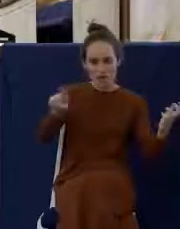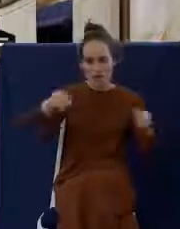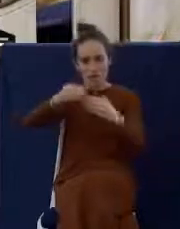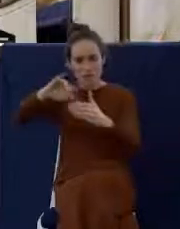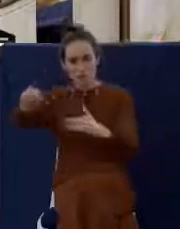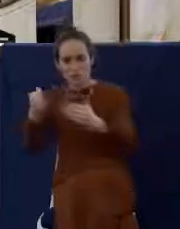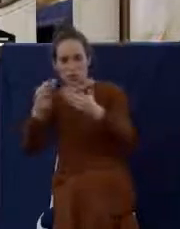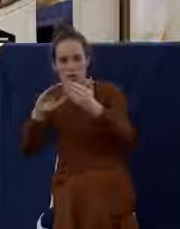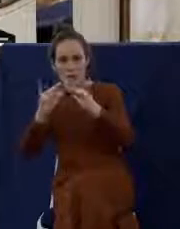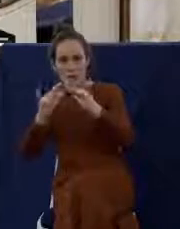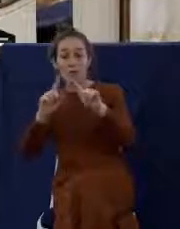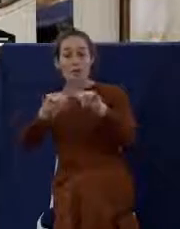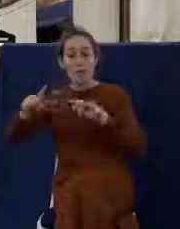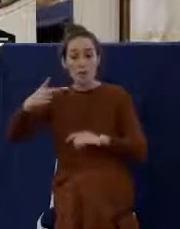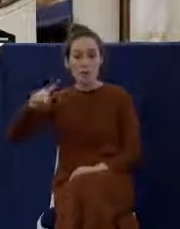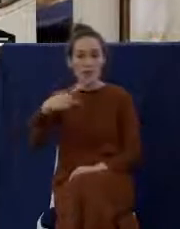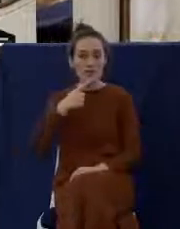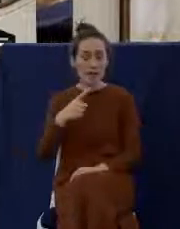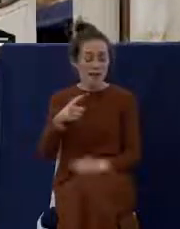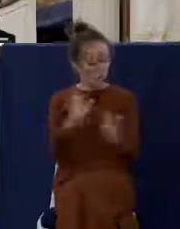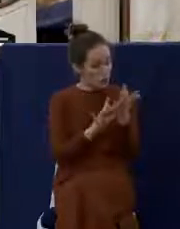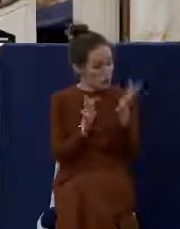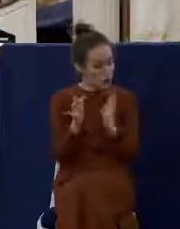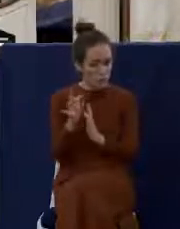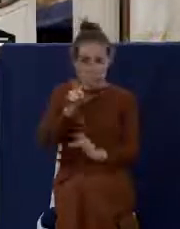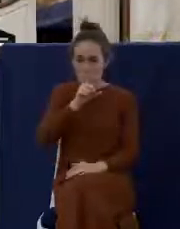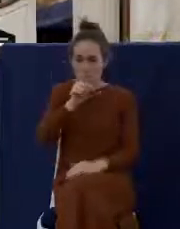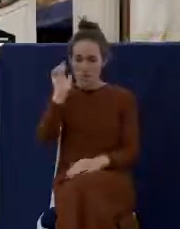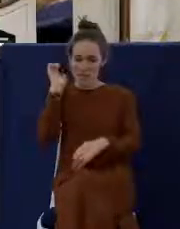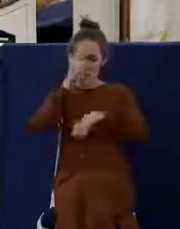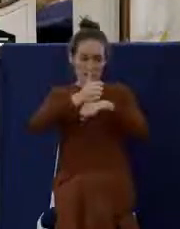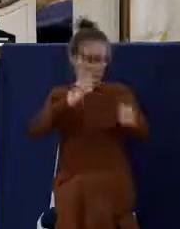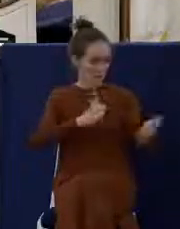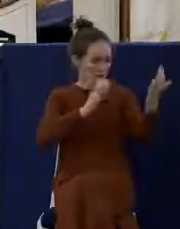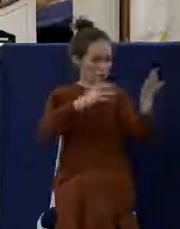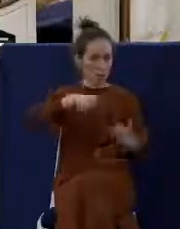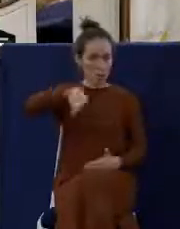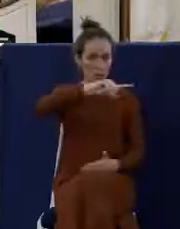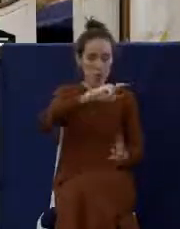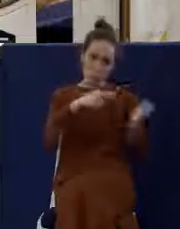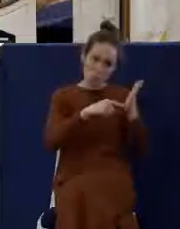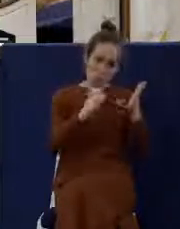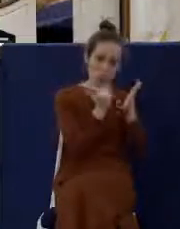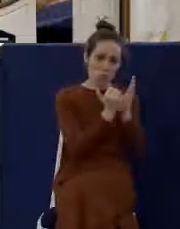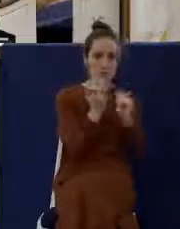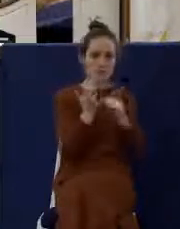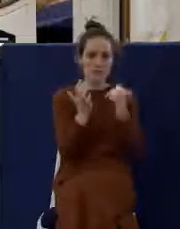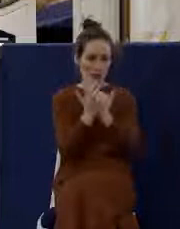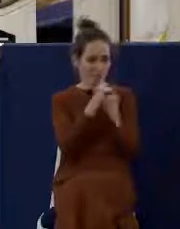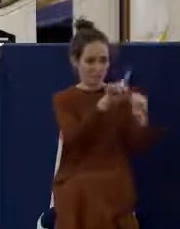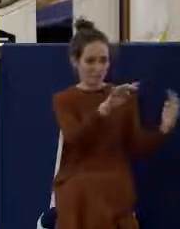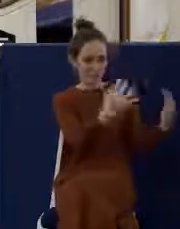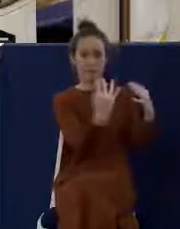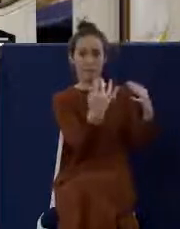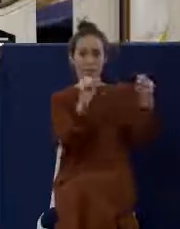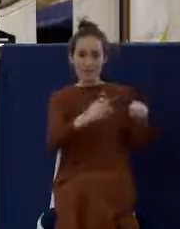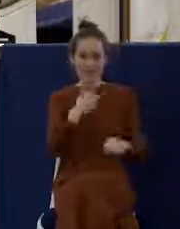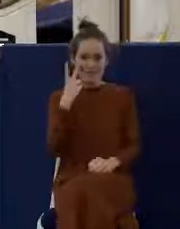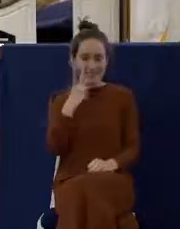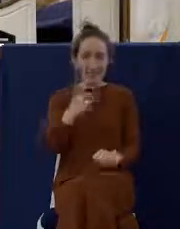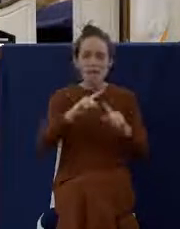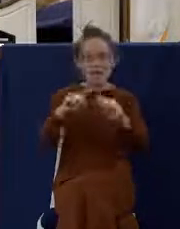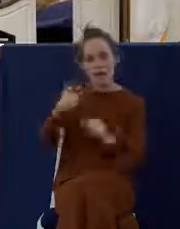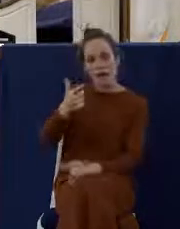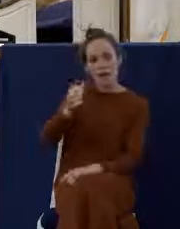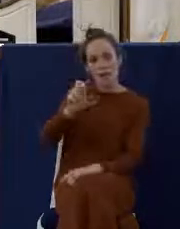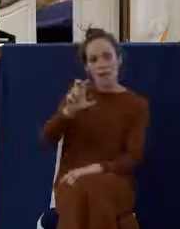he was evidently set forth, crucified among you. Now, the people in Galatia were not there in Jerusalem when Jesus